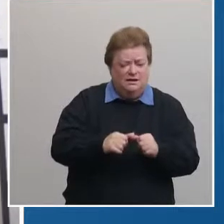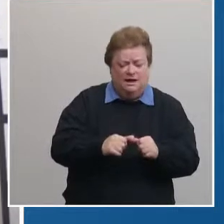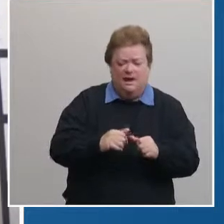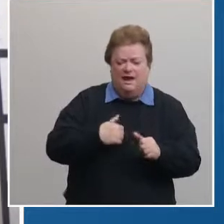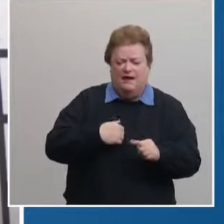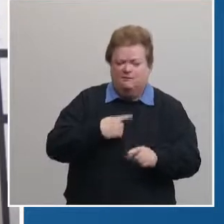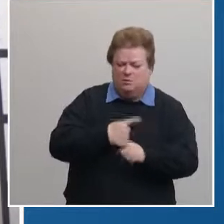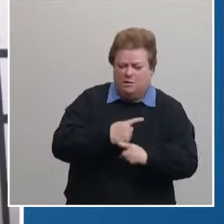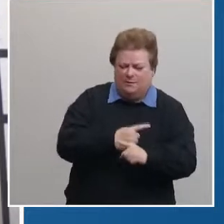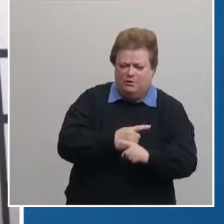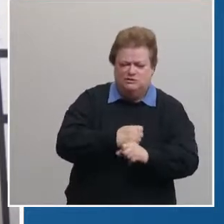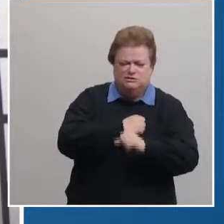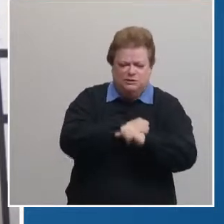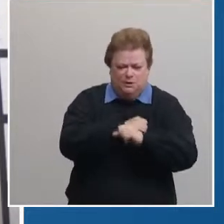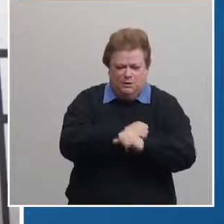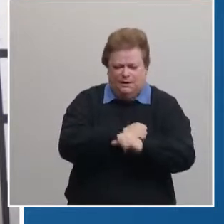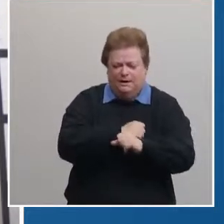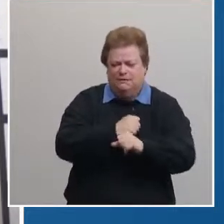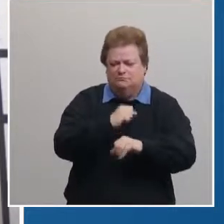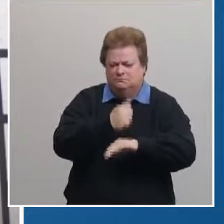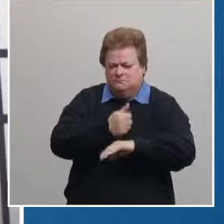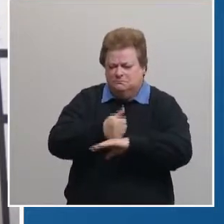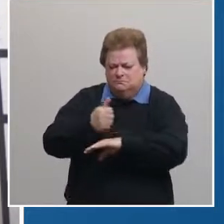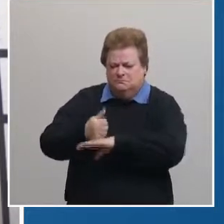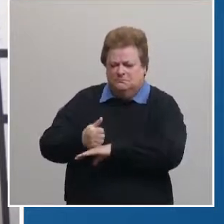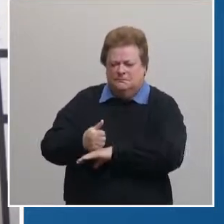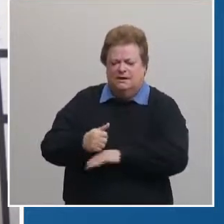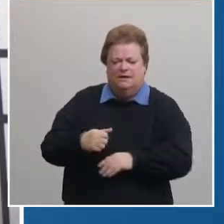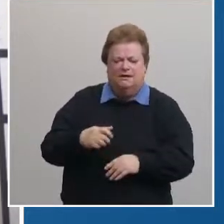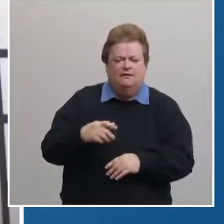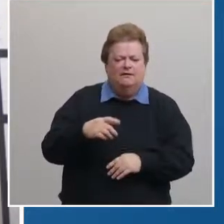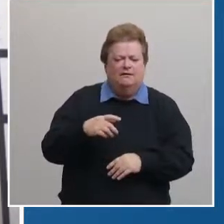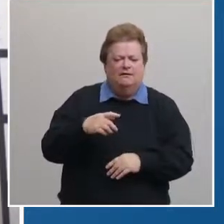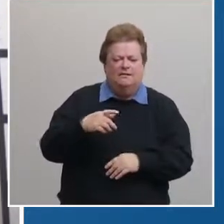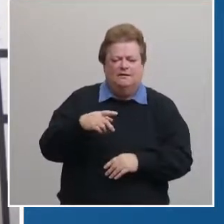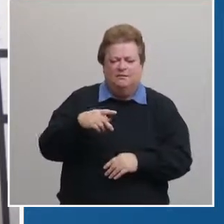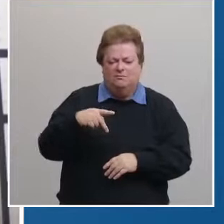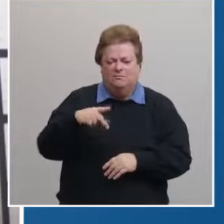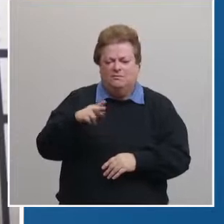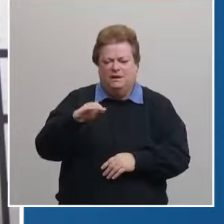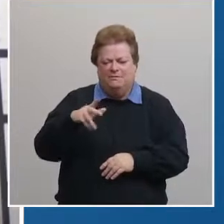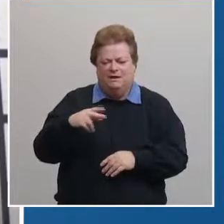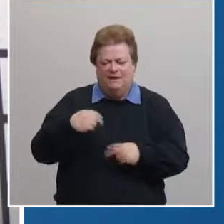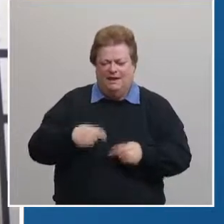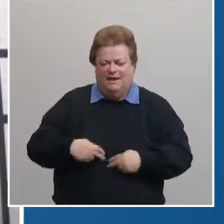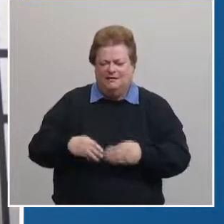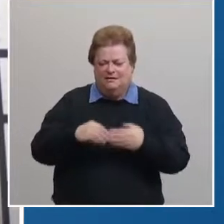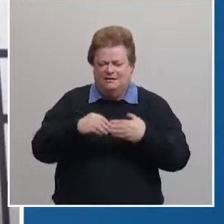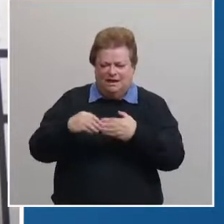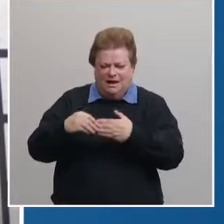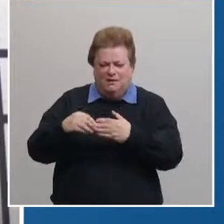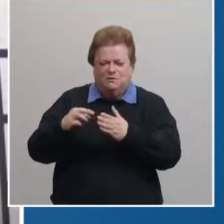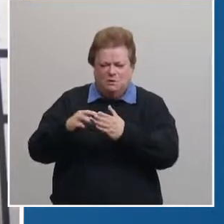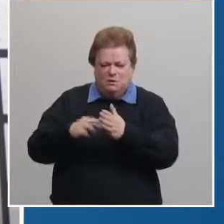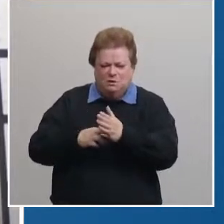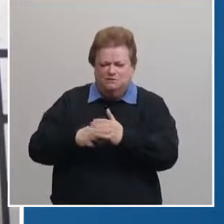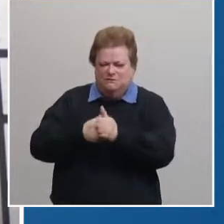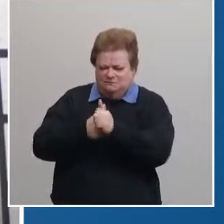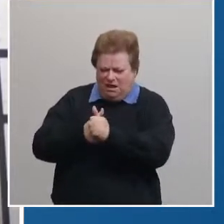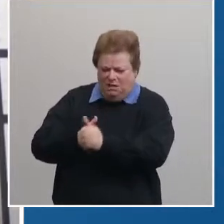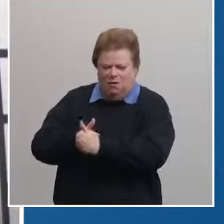security precautions and you know public health guidelines and everything like that was was substantial so that was amazing